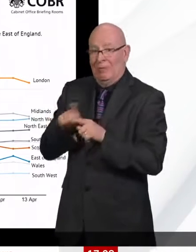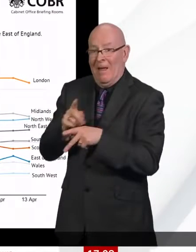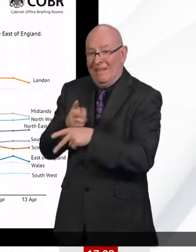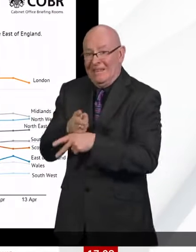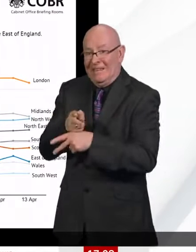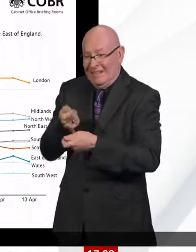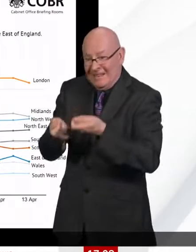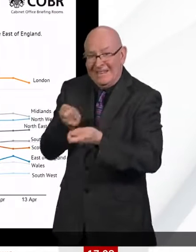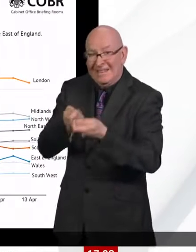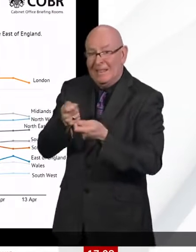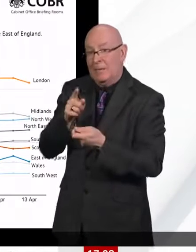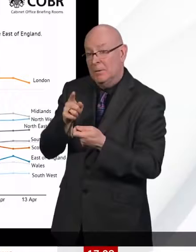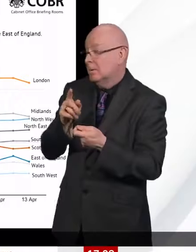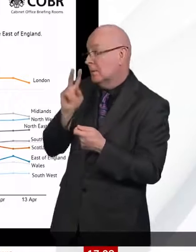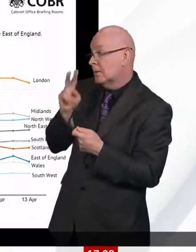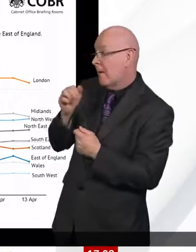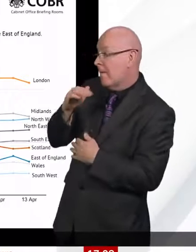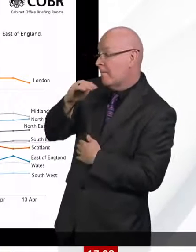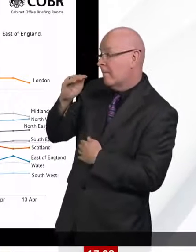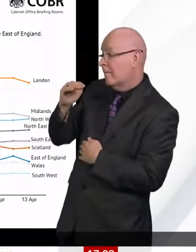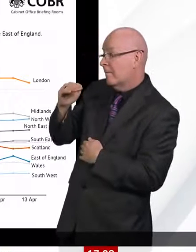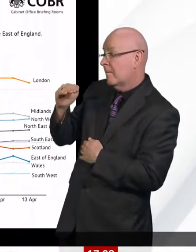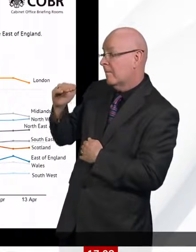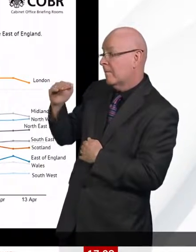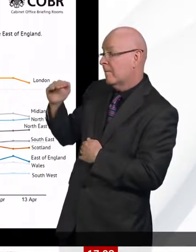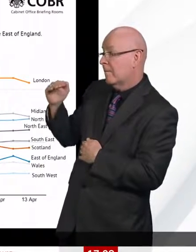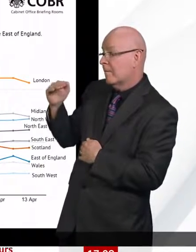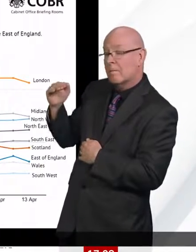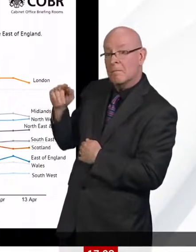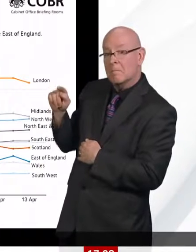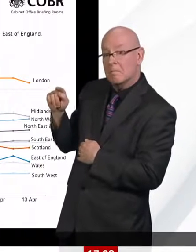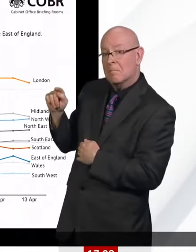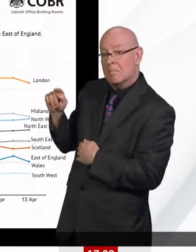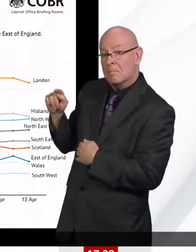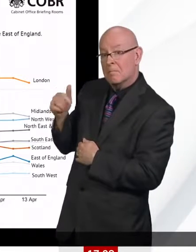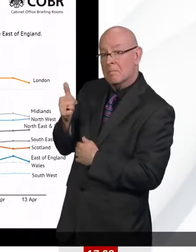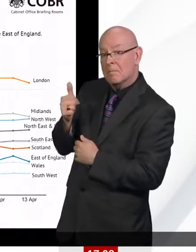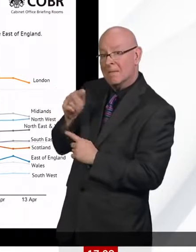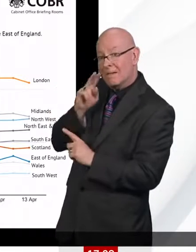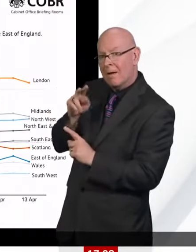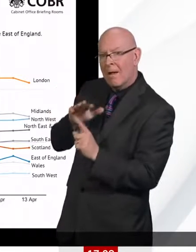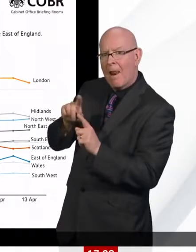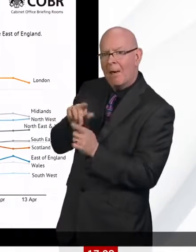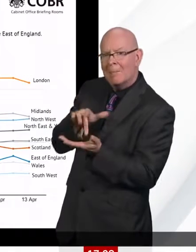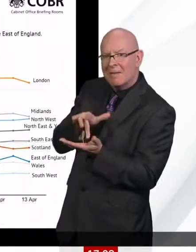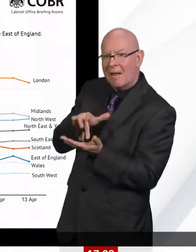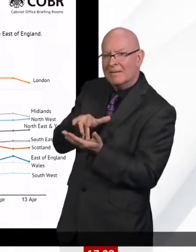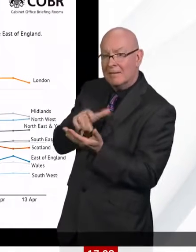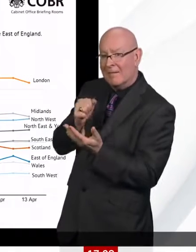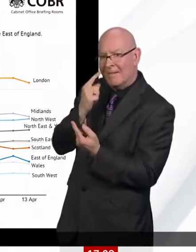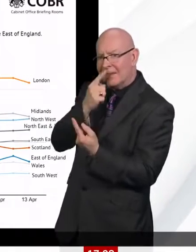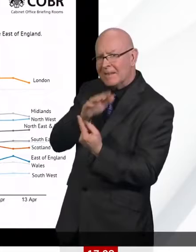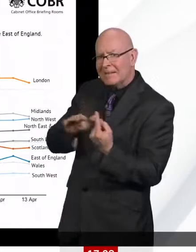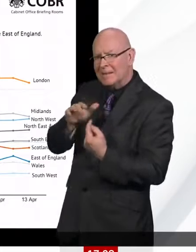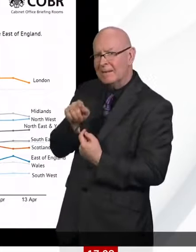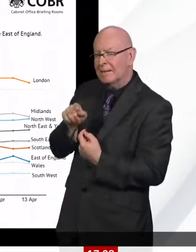of that social distancing of reducing transmission is now beginning to be manifest in a stabilisation in hospital